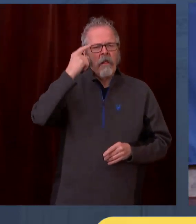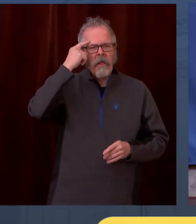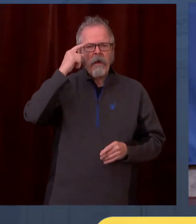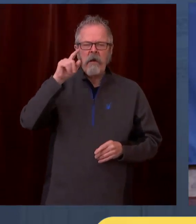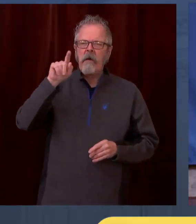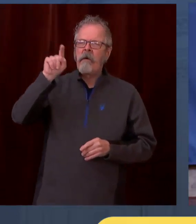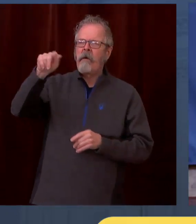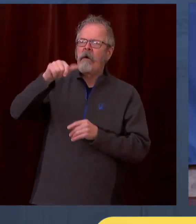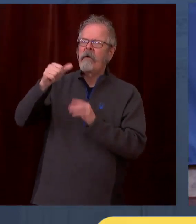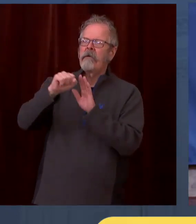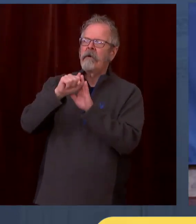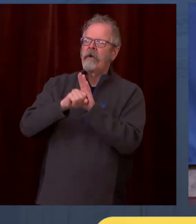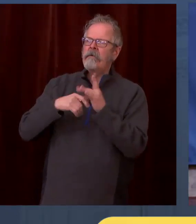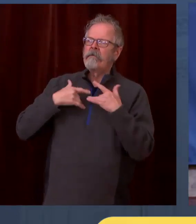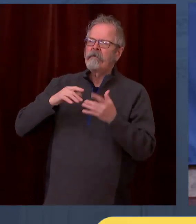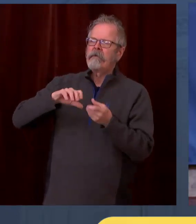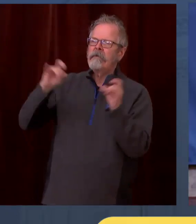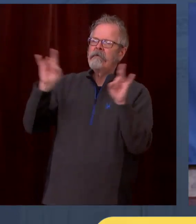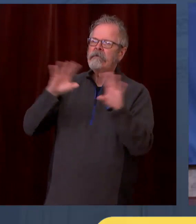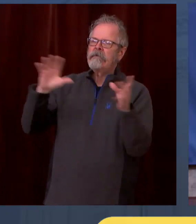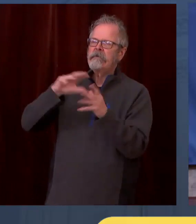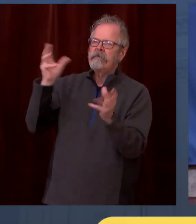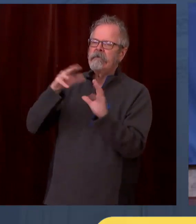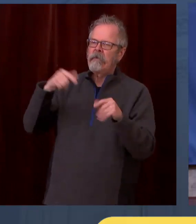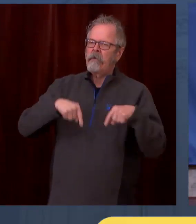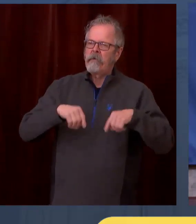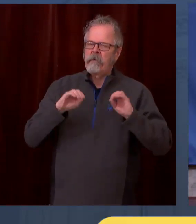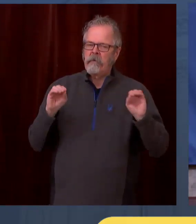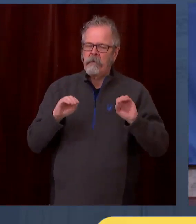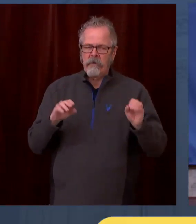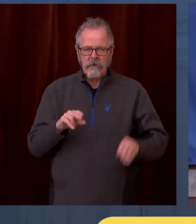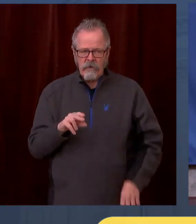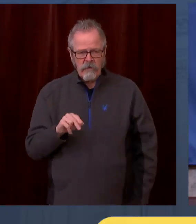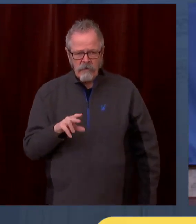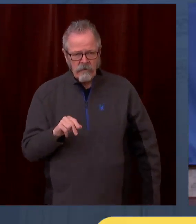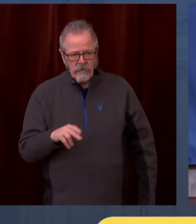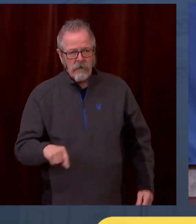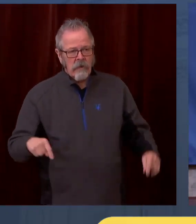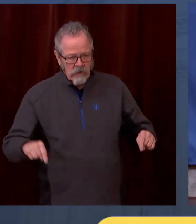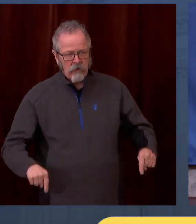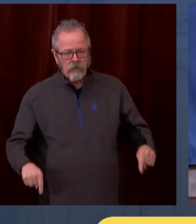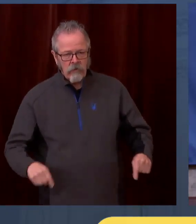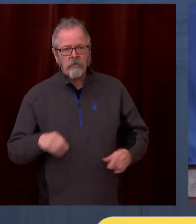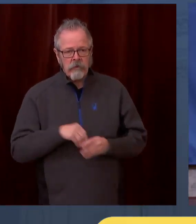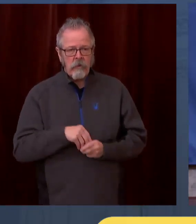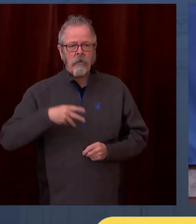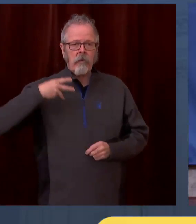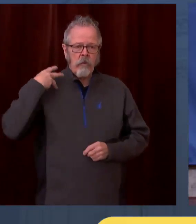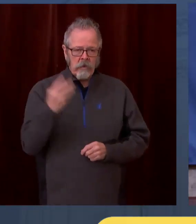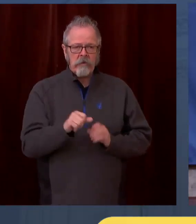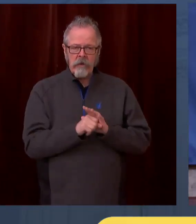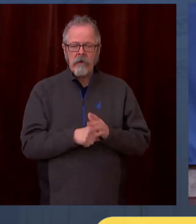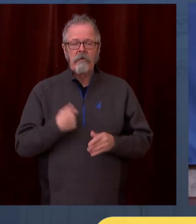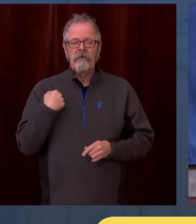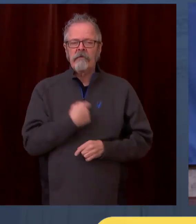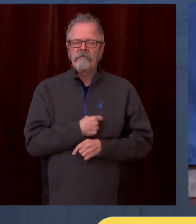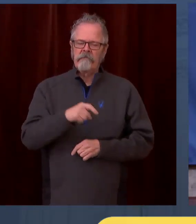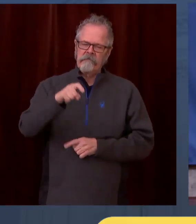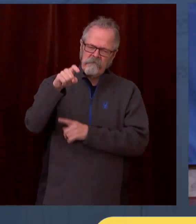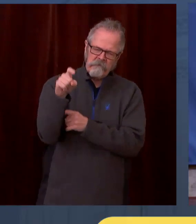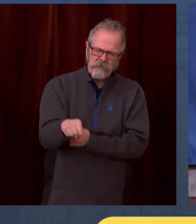all have to wrap our arms in the embrace of our neighbors and community members who are Asian American to stand against this.